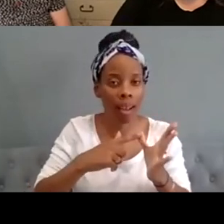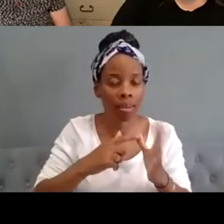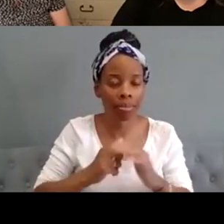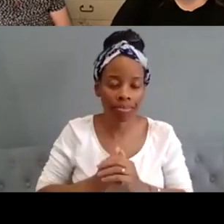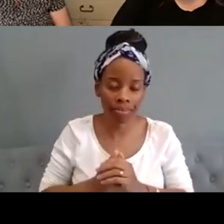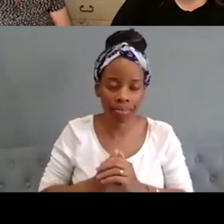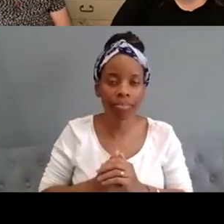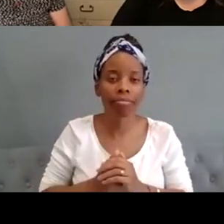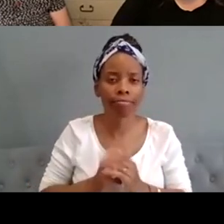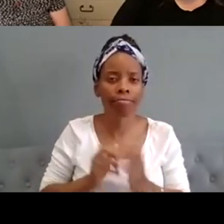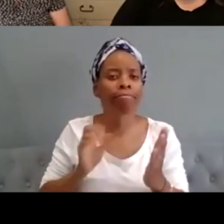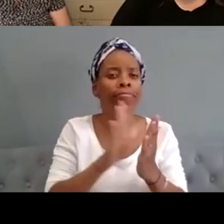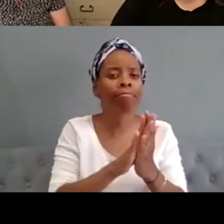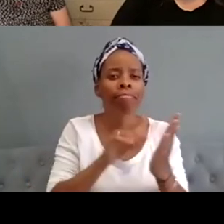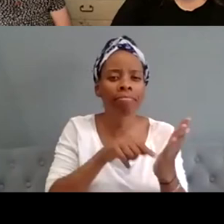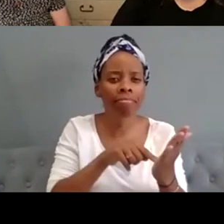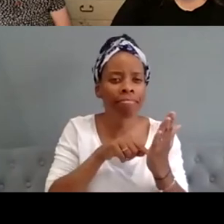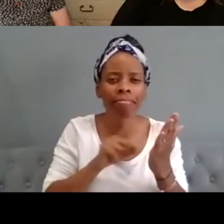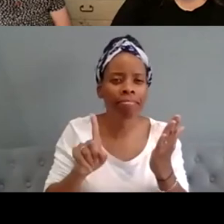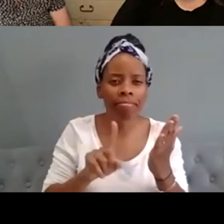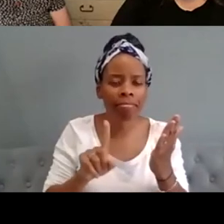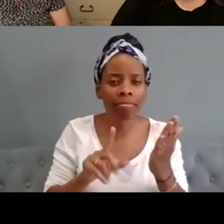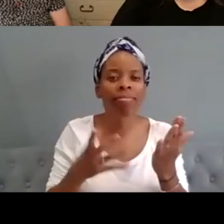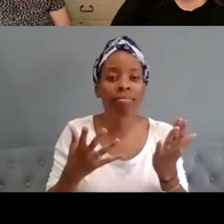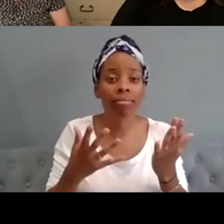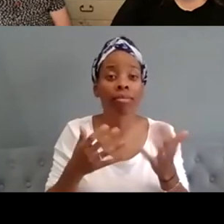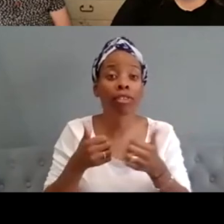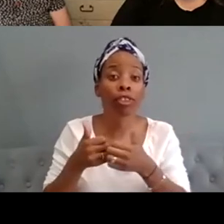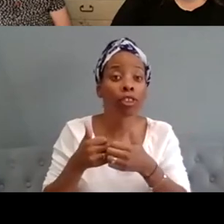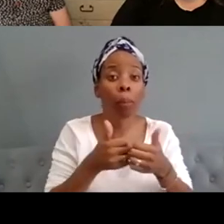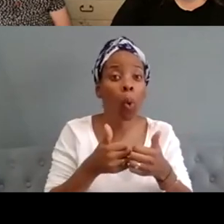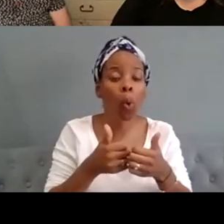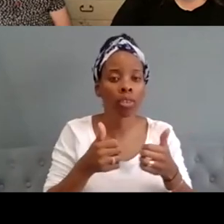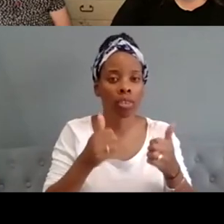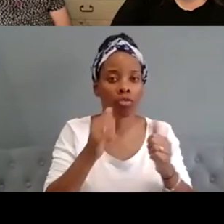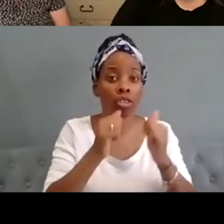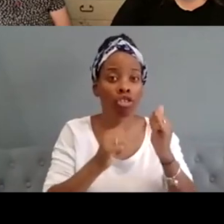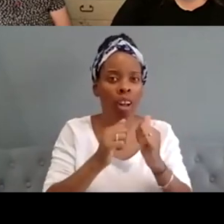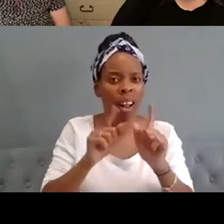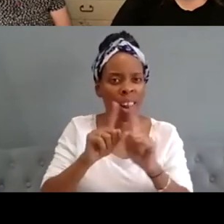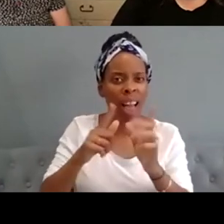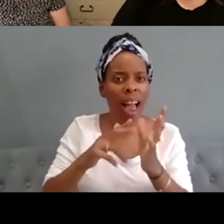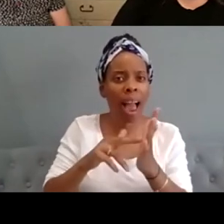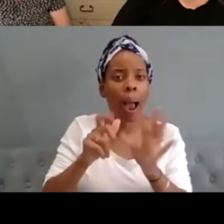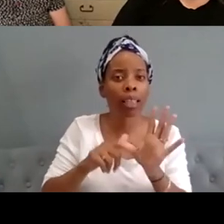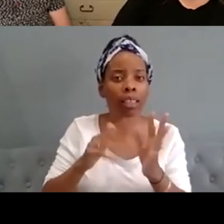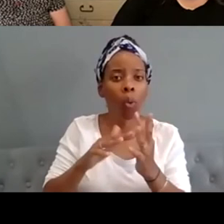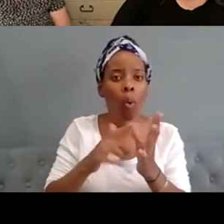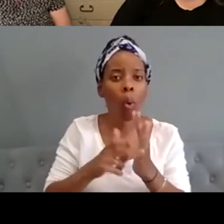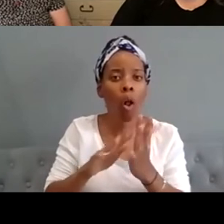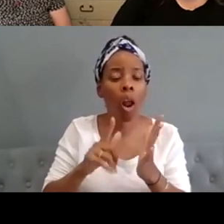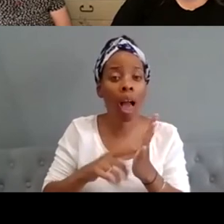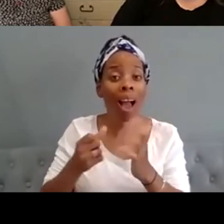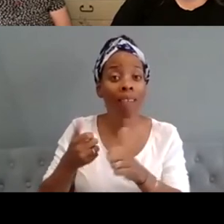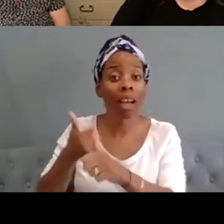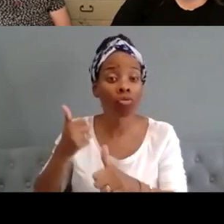see the support structures that an artist like andy warhol had with the factory or damien hirst had with his